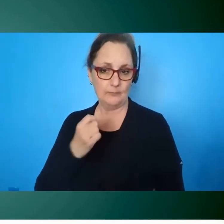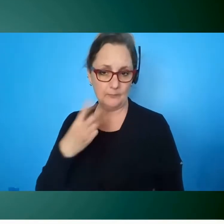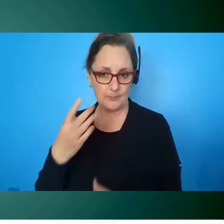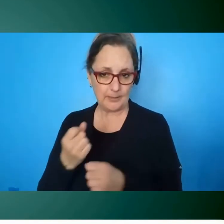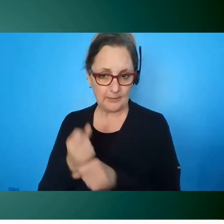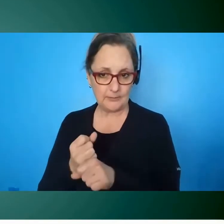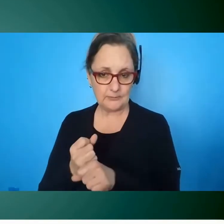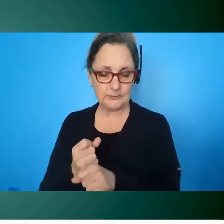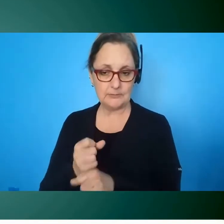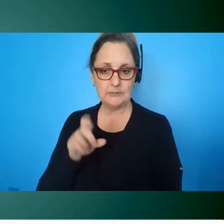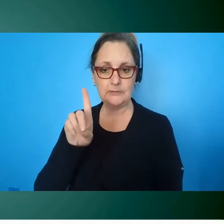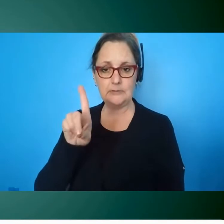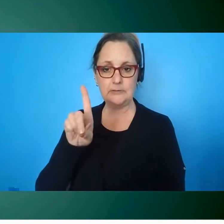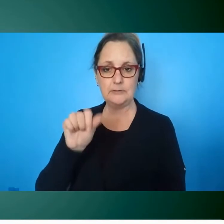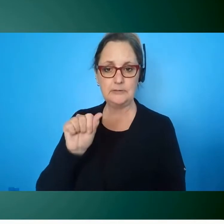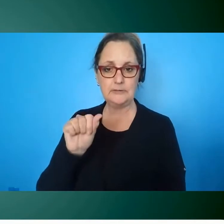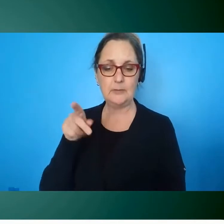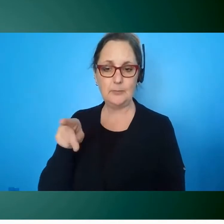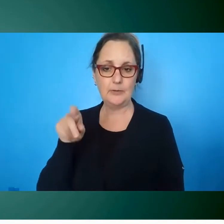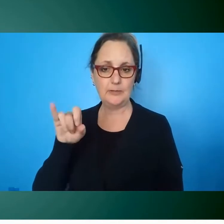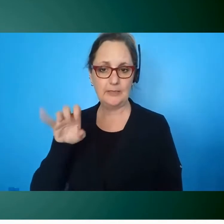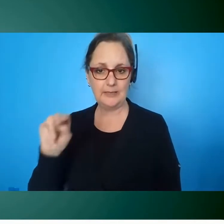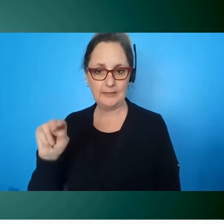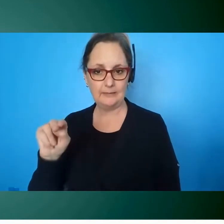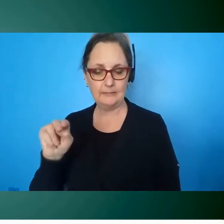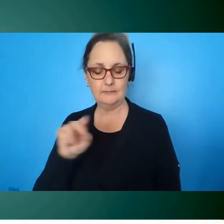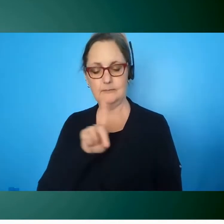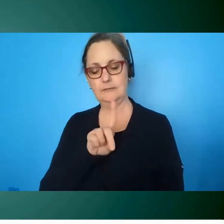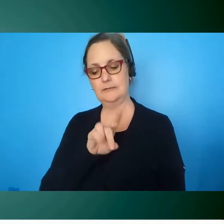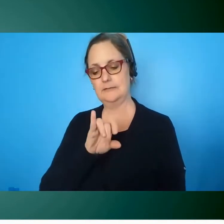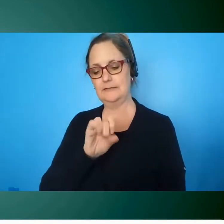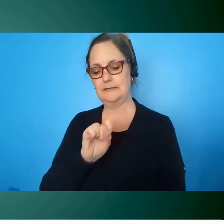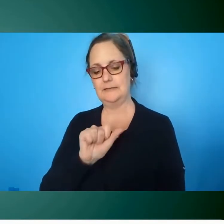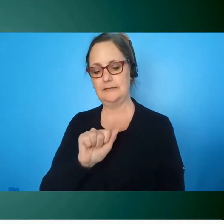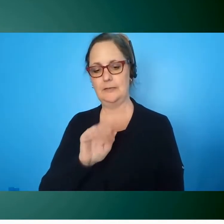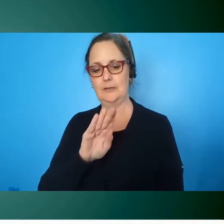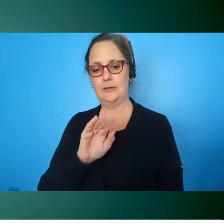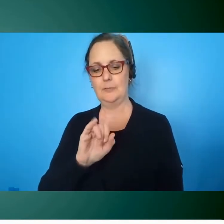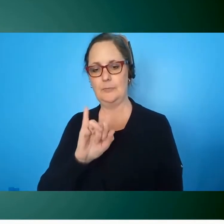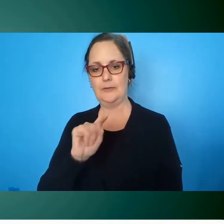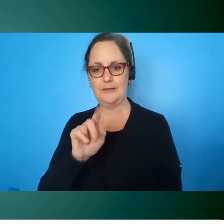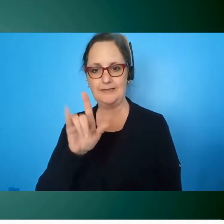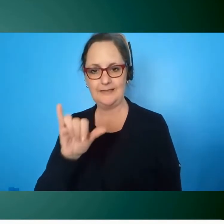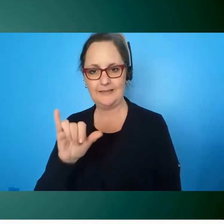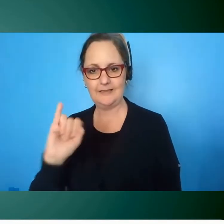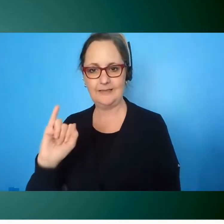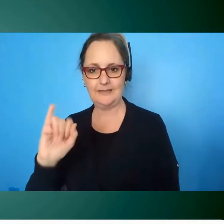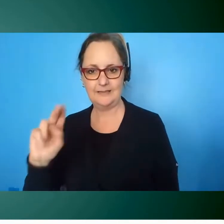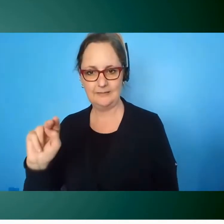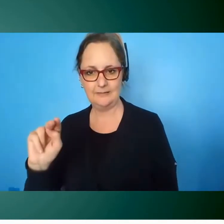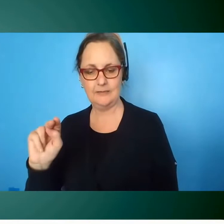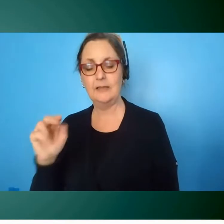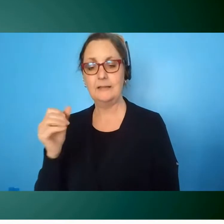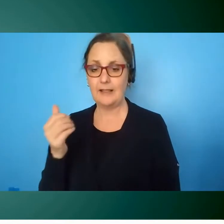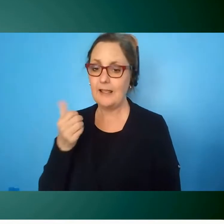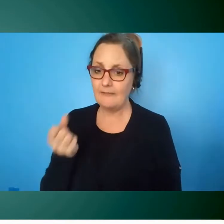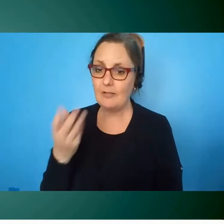have an enormous wealth of resources for every size company they also have a lot of best practices you can take the disability